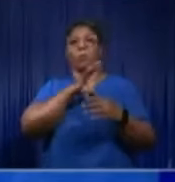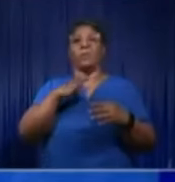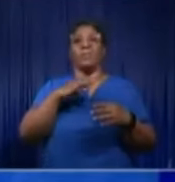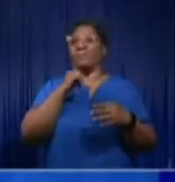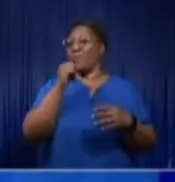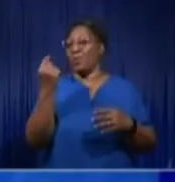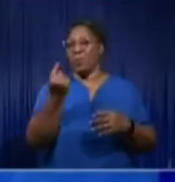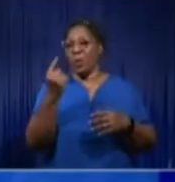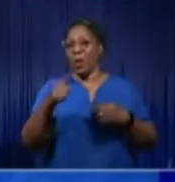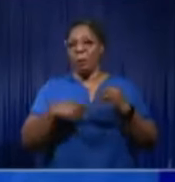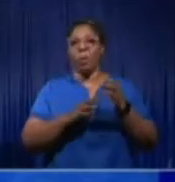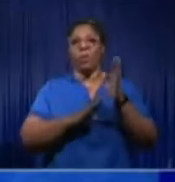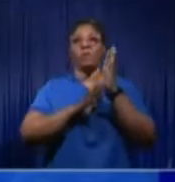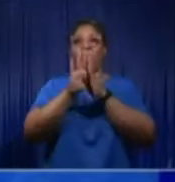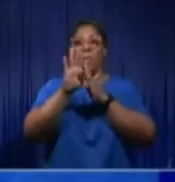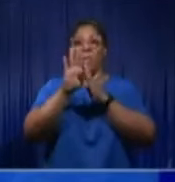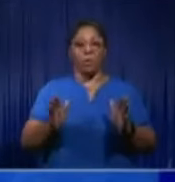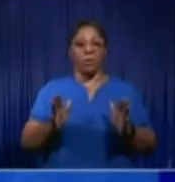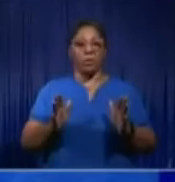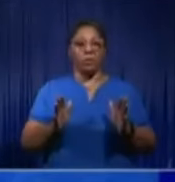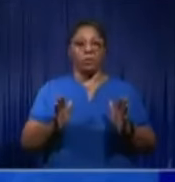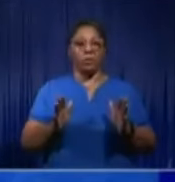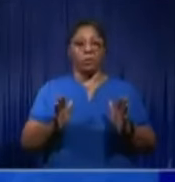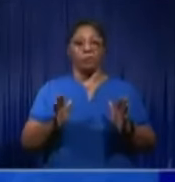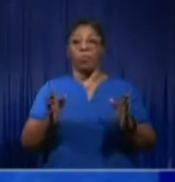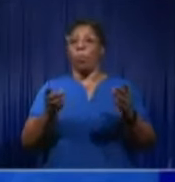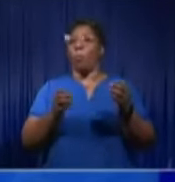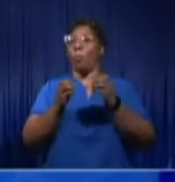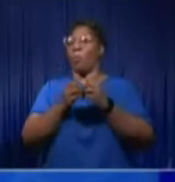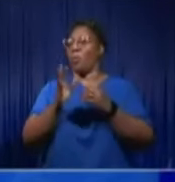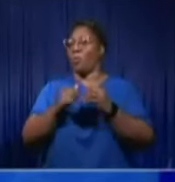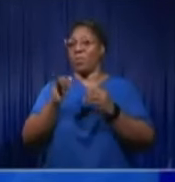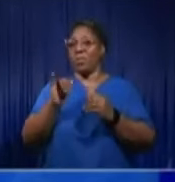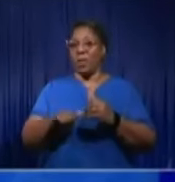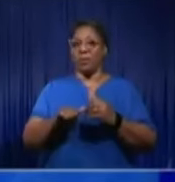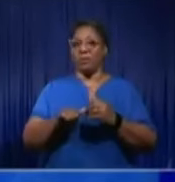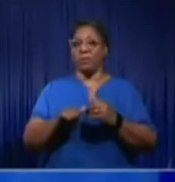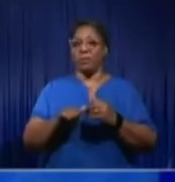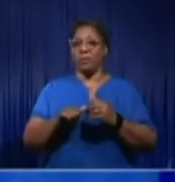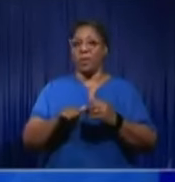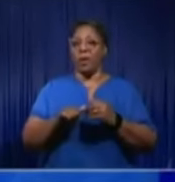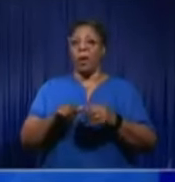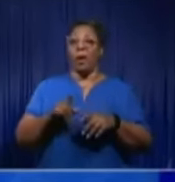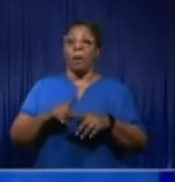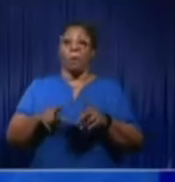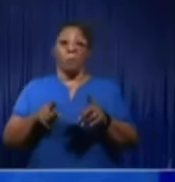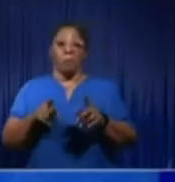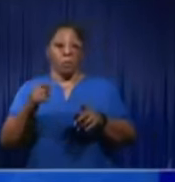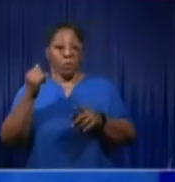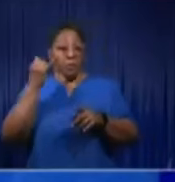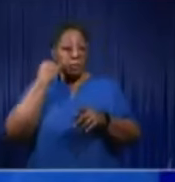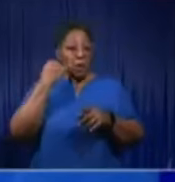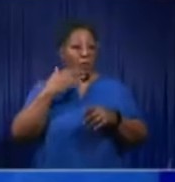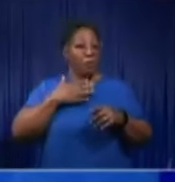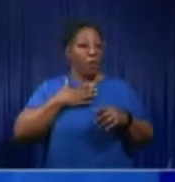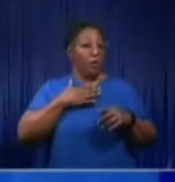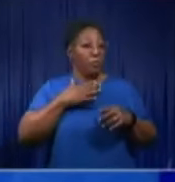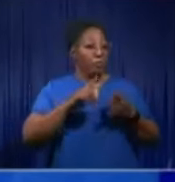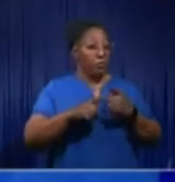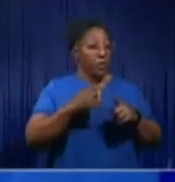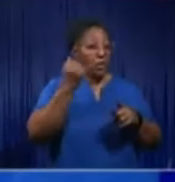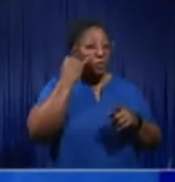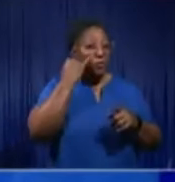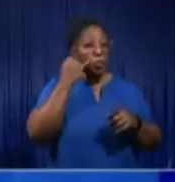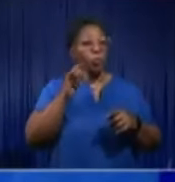remit far extends beyond that. But if my friend would have sat in those committee meetings, he would have learned much.